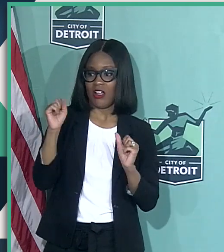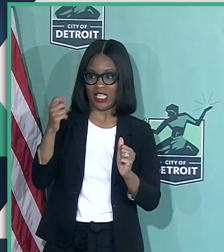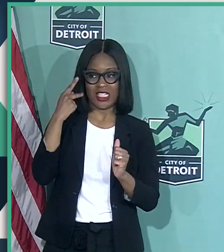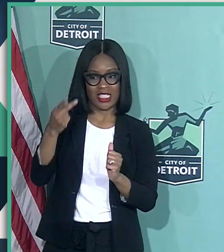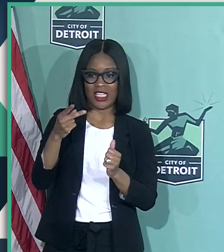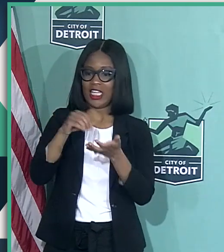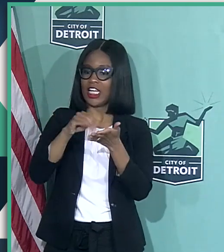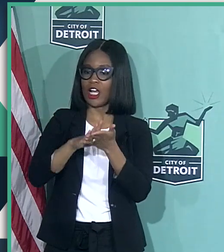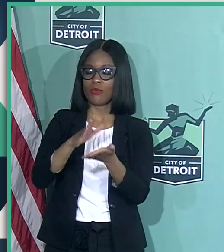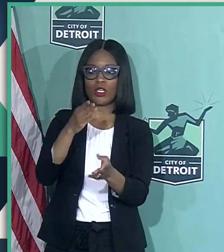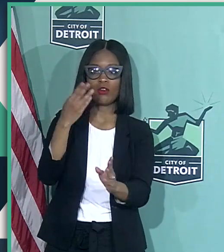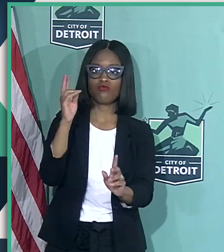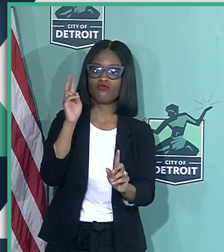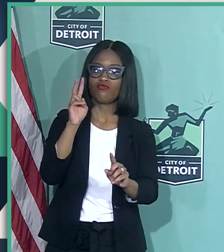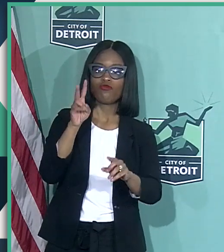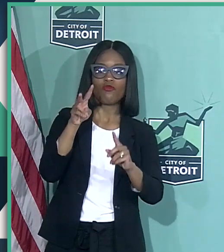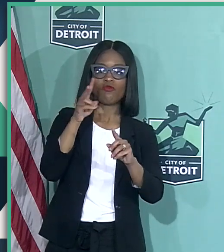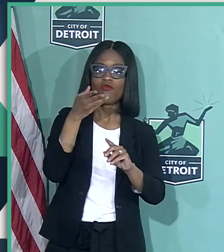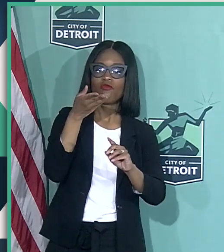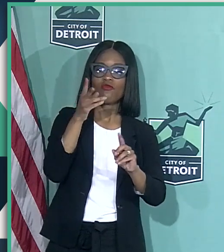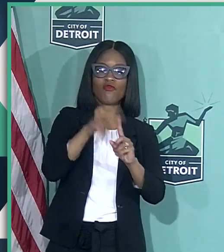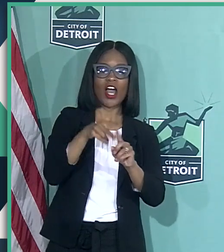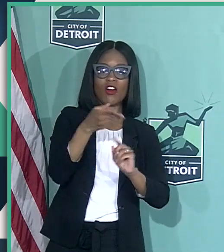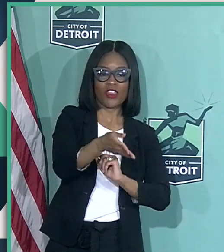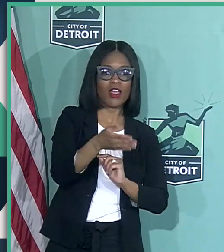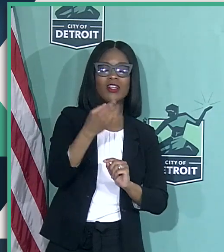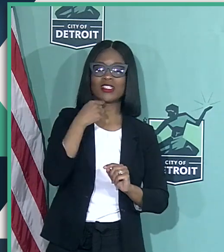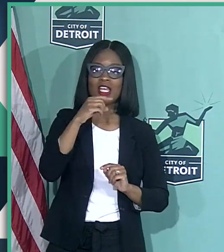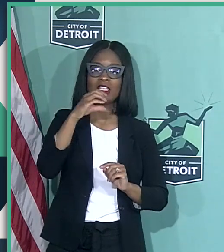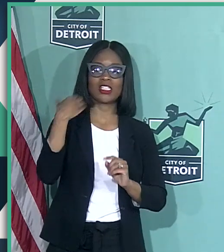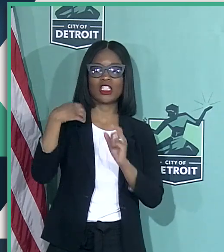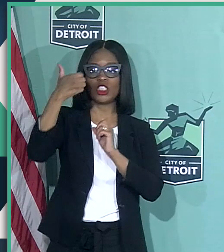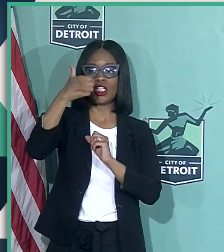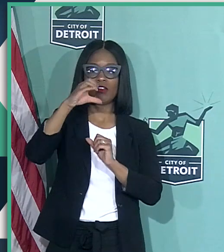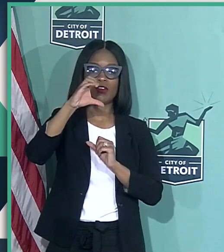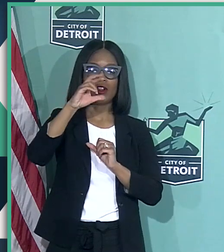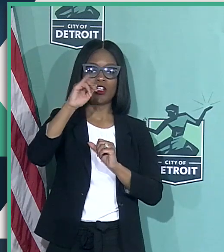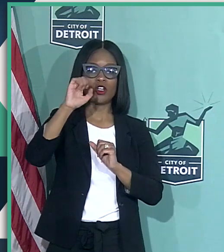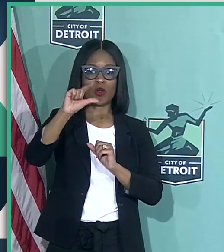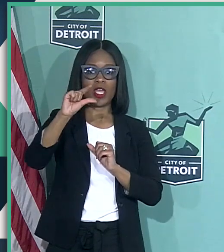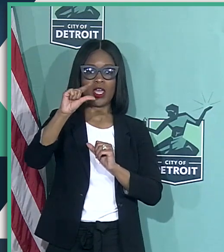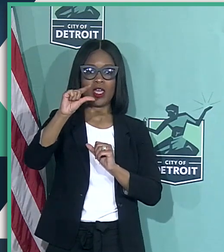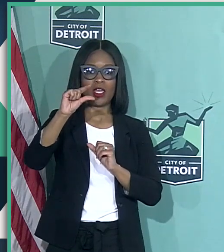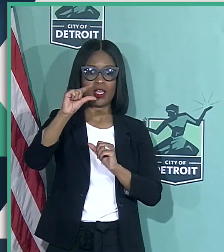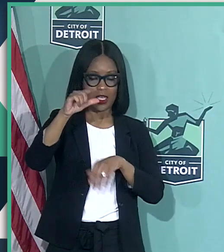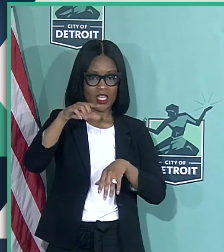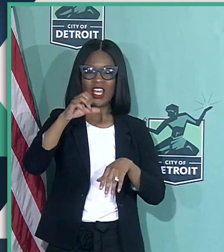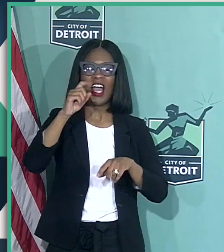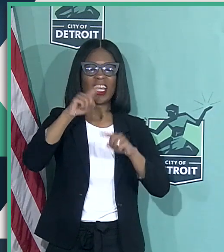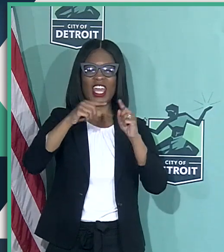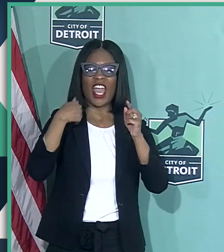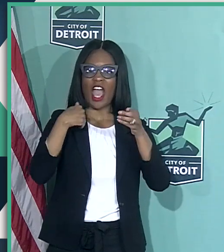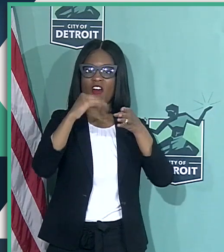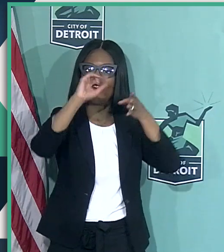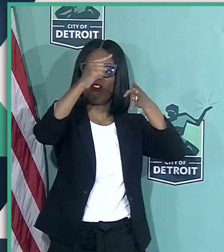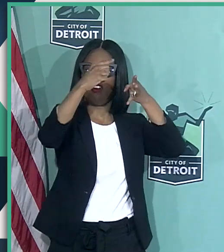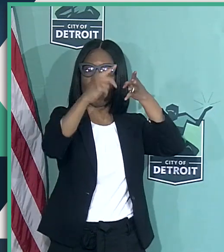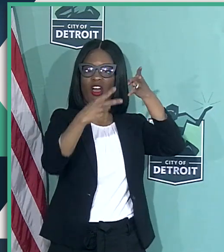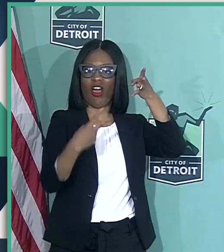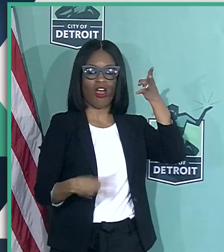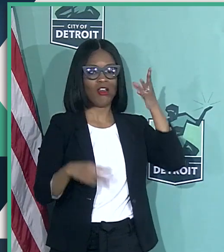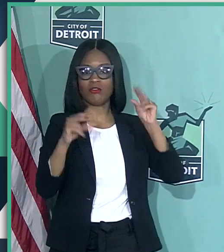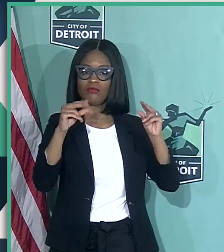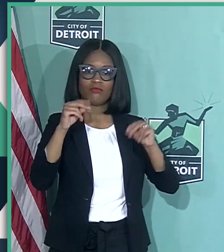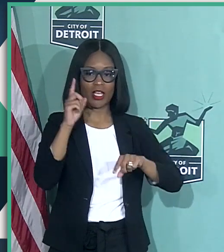on file that says Chief Craig is the person designated. It doesn't allow me to have a batting order of multiple people. There's only one person that can be designated, and it's Chief Craig.